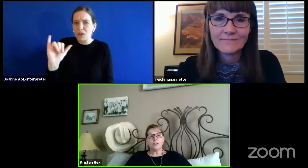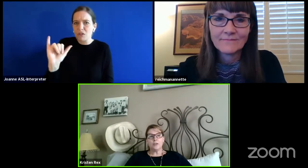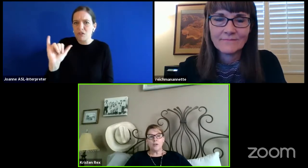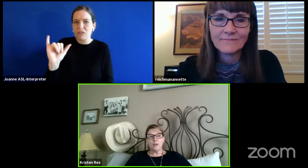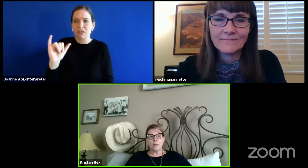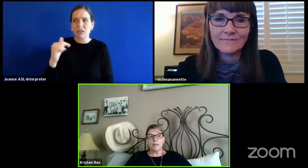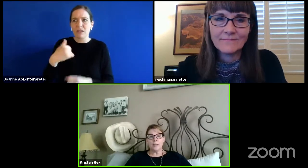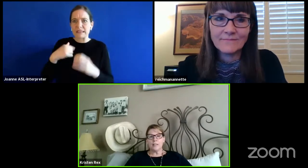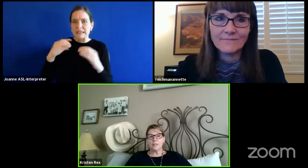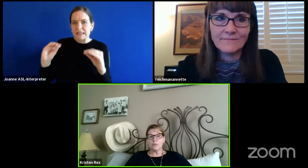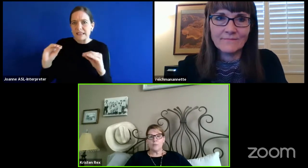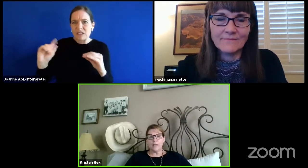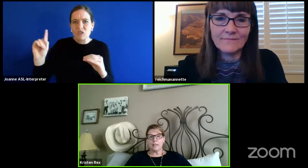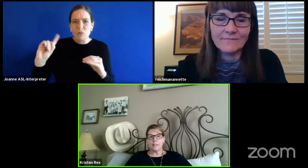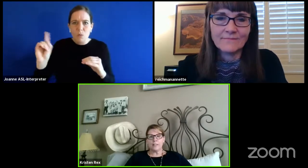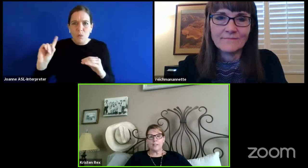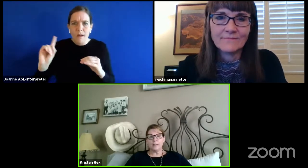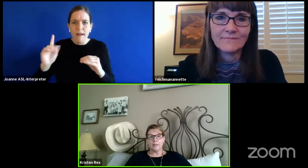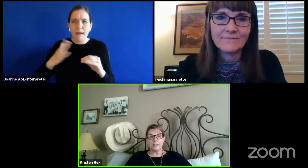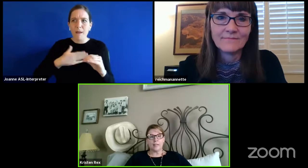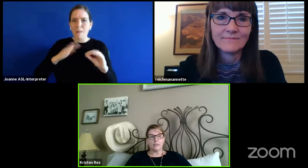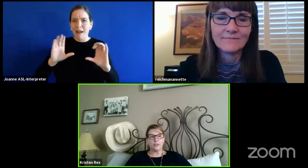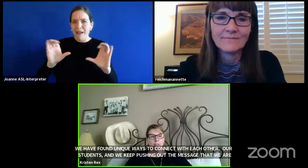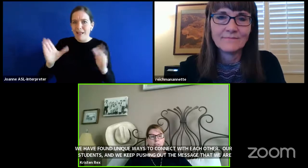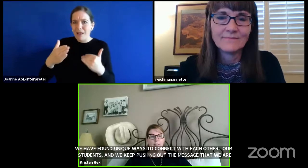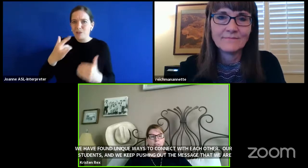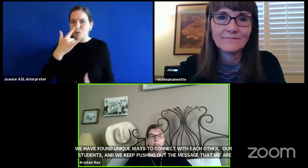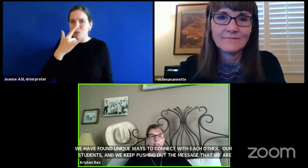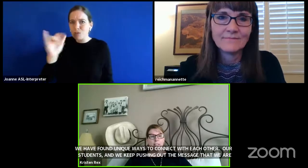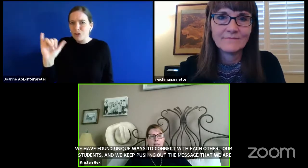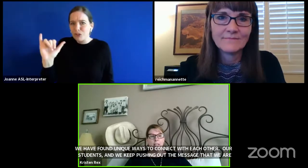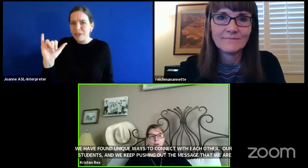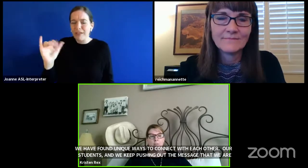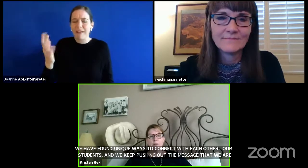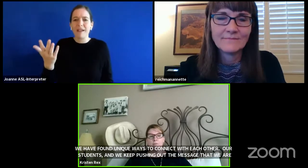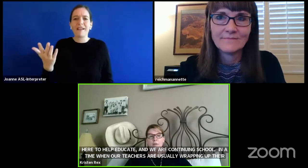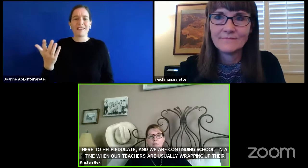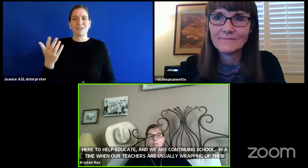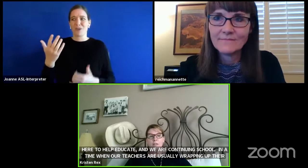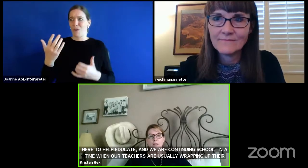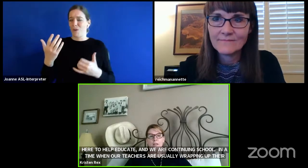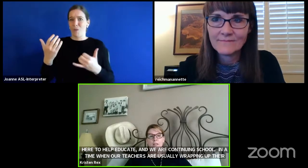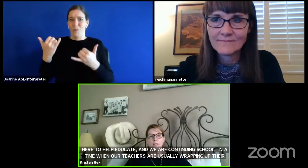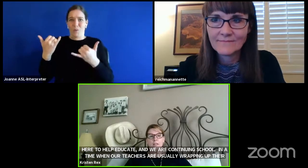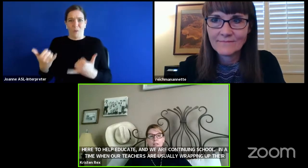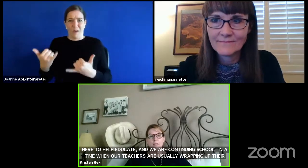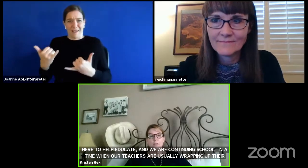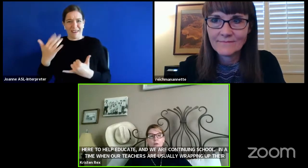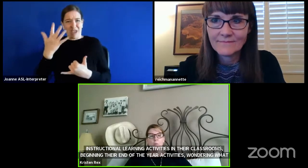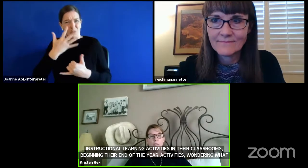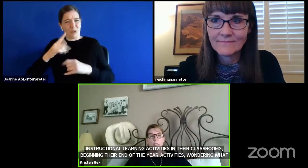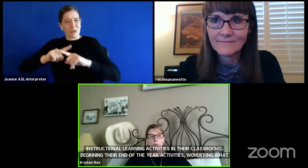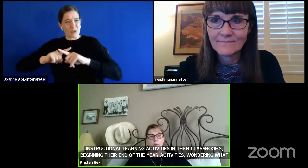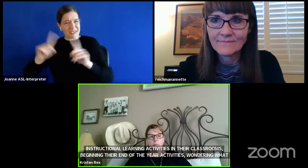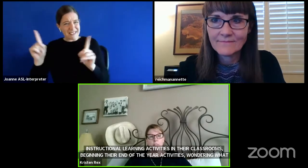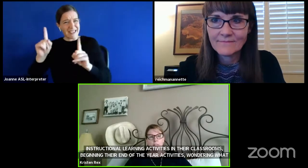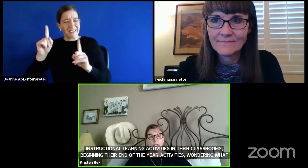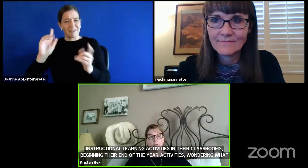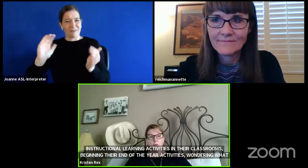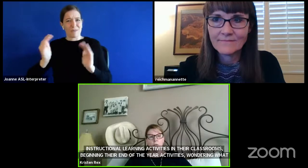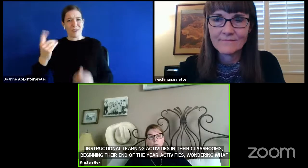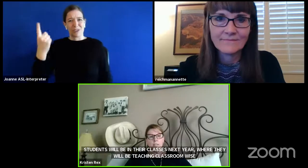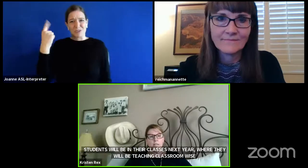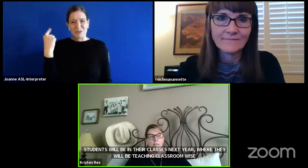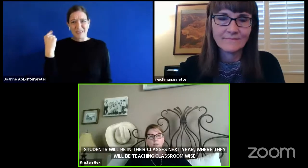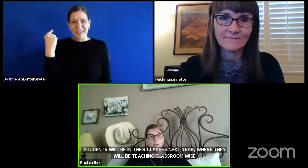Their current reality is dramatically different than last year. And now they are focused on, will everyone's